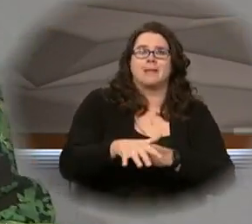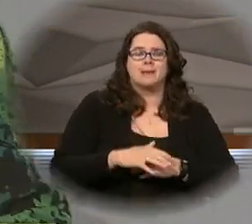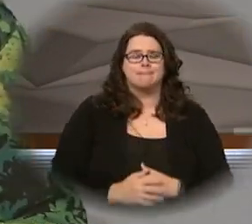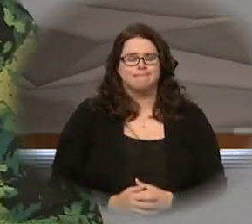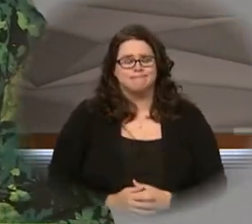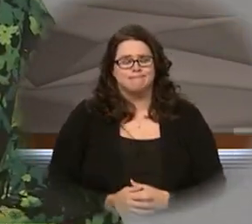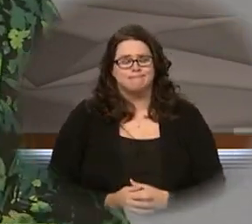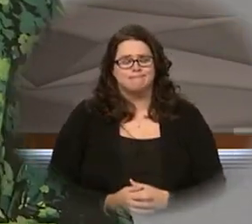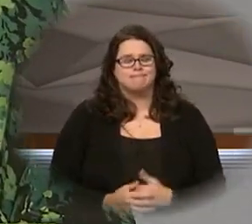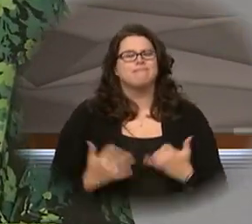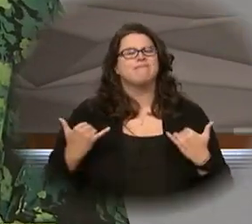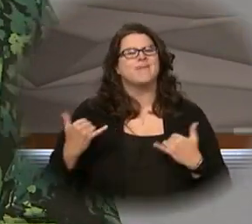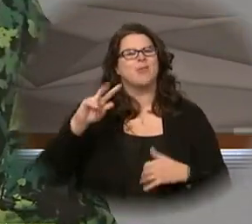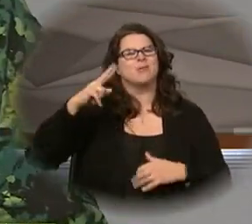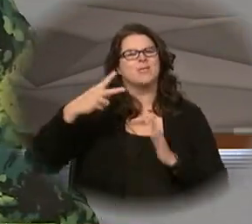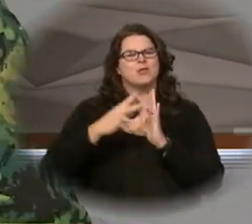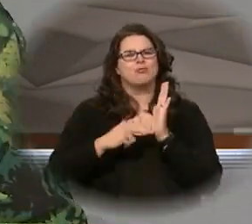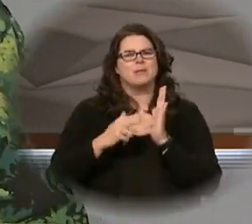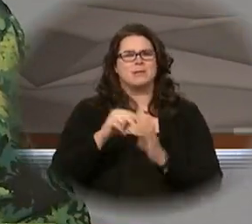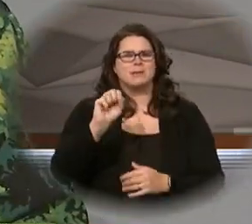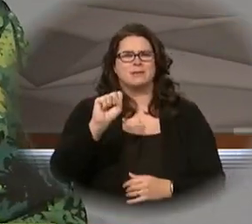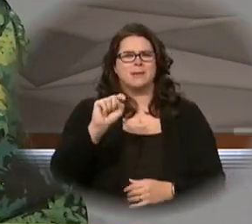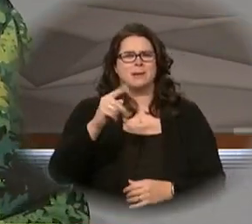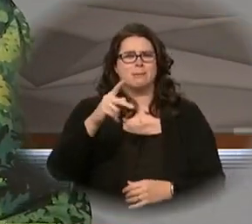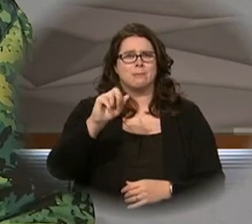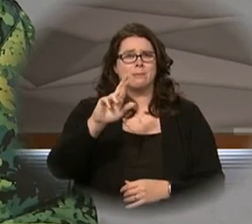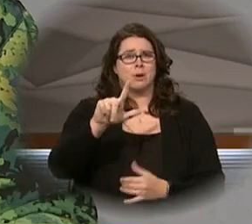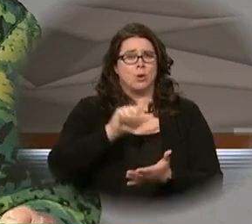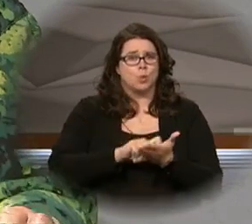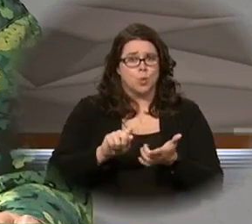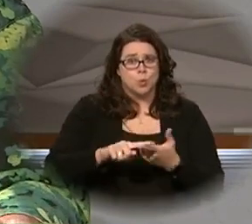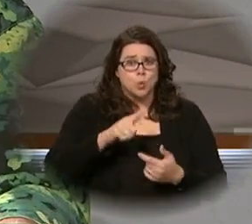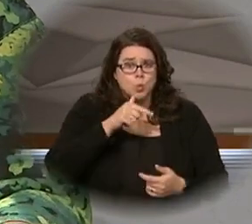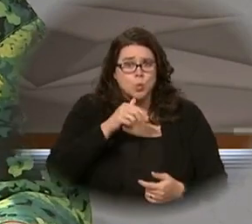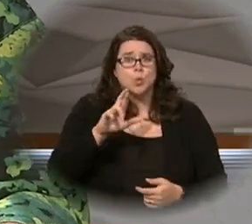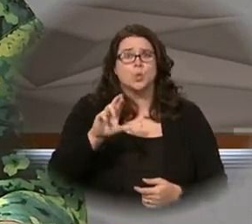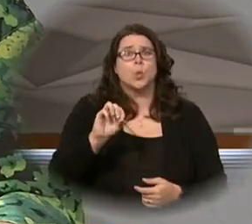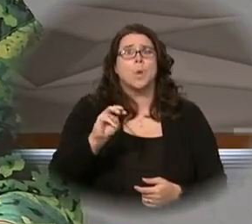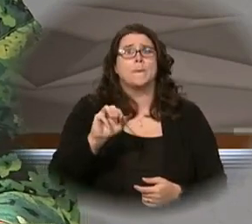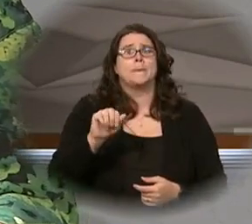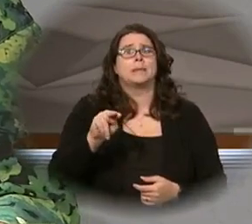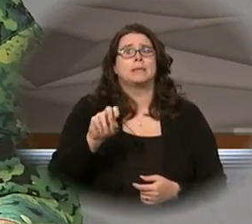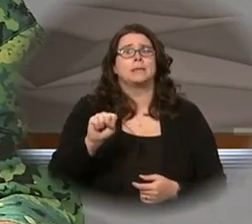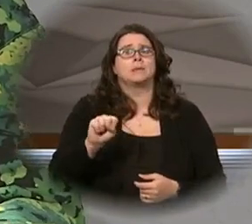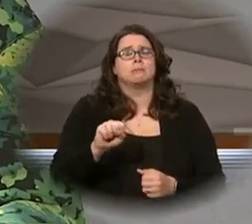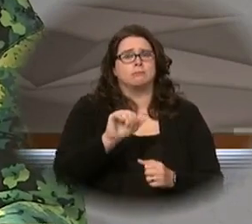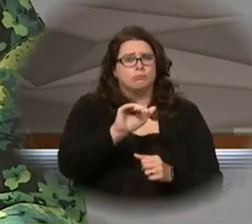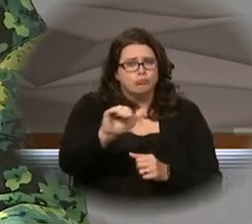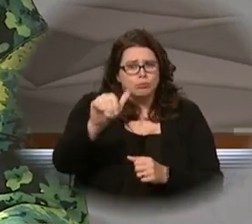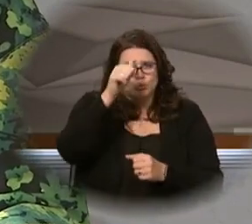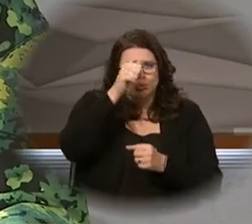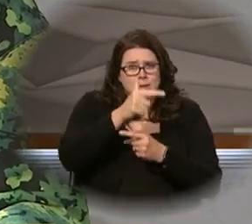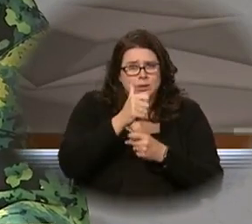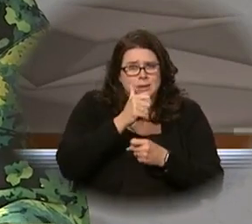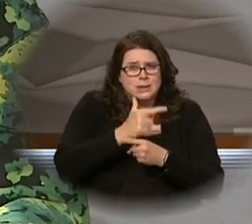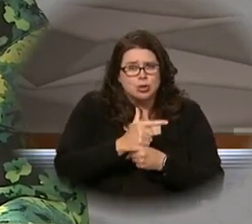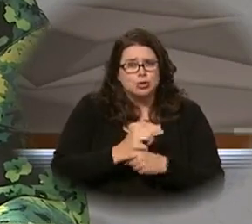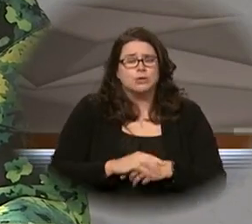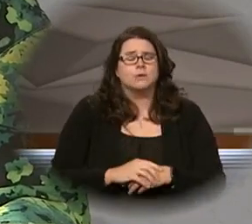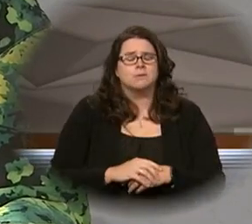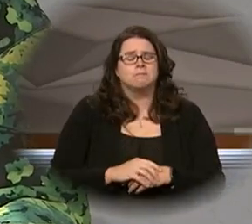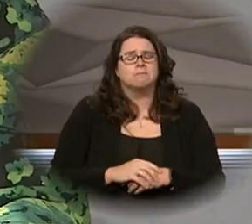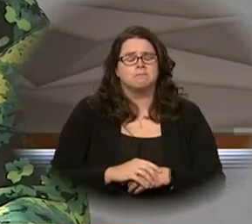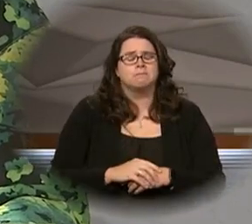A reading from the letter of St. Paul to the Romans. Brothers and sisters, I